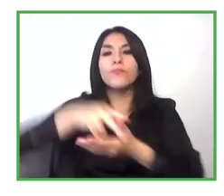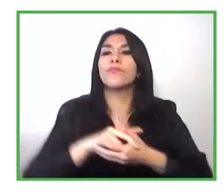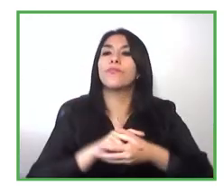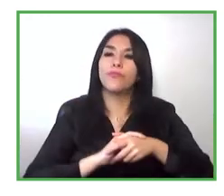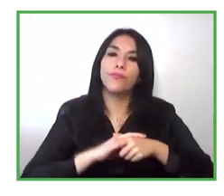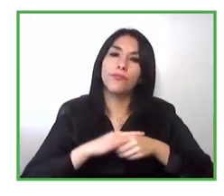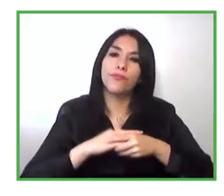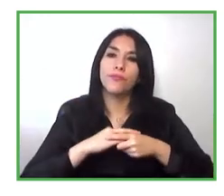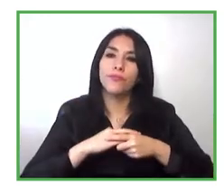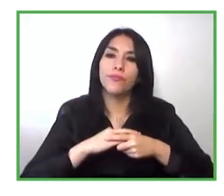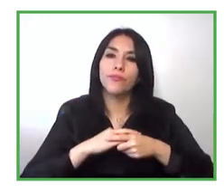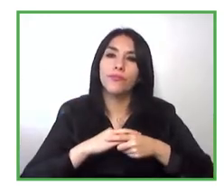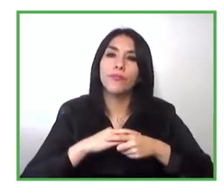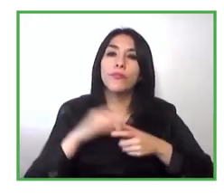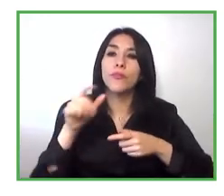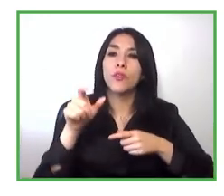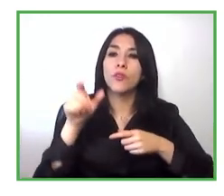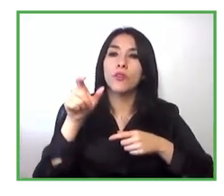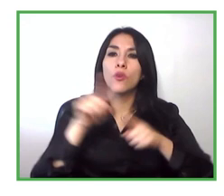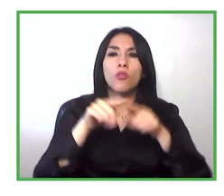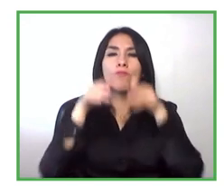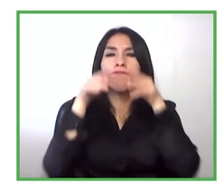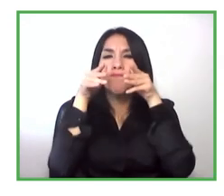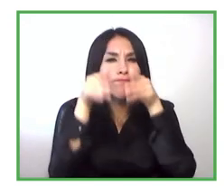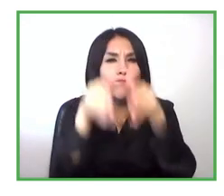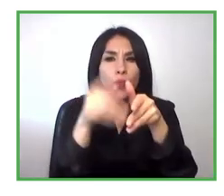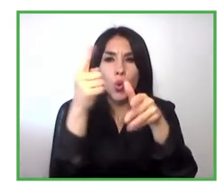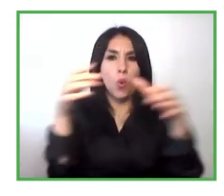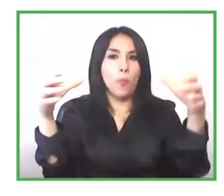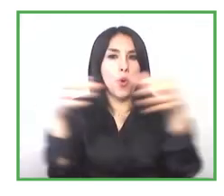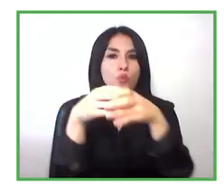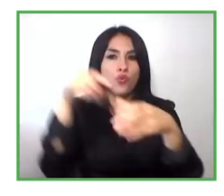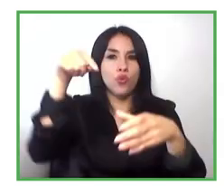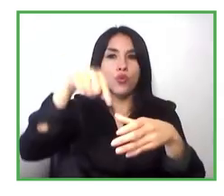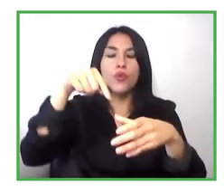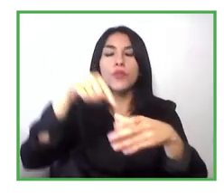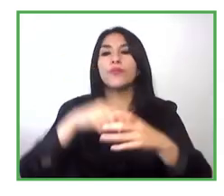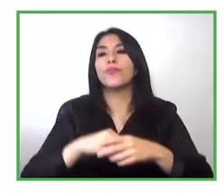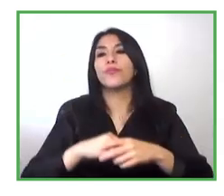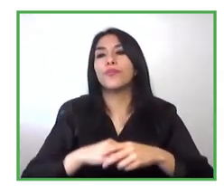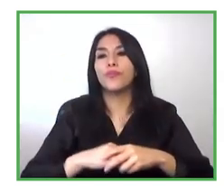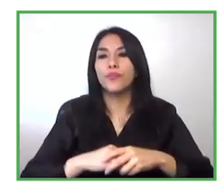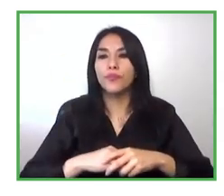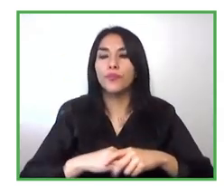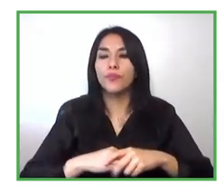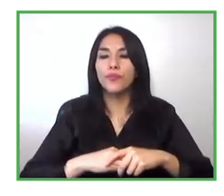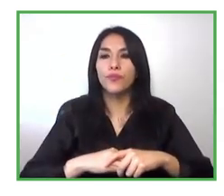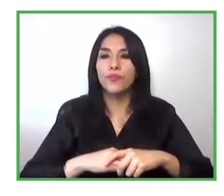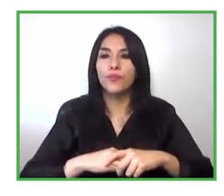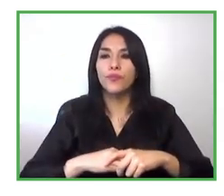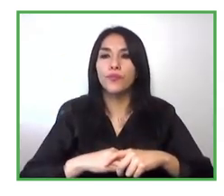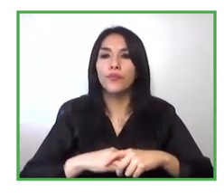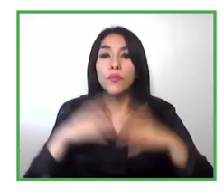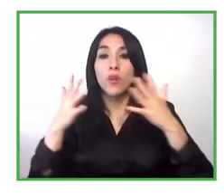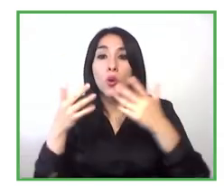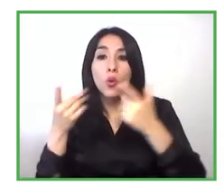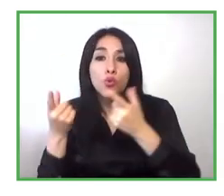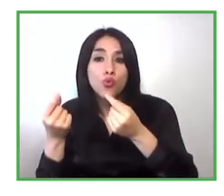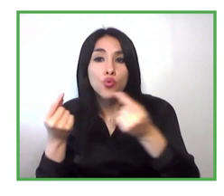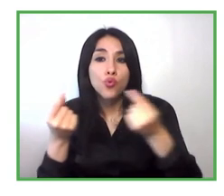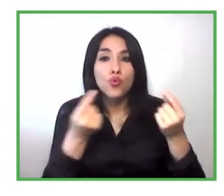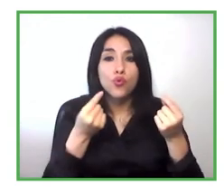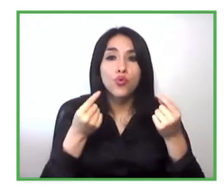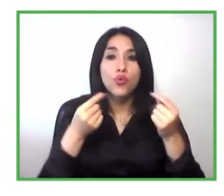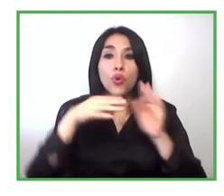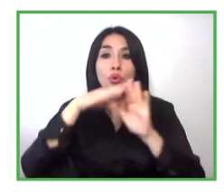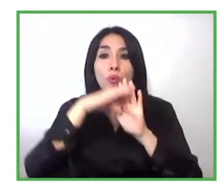create a learning program and after that when people with disability